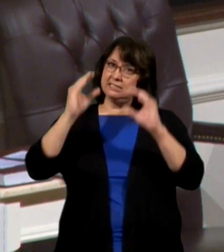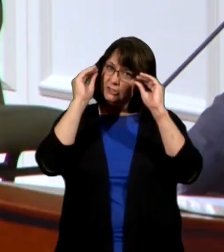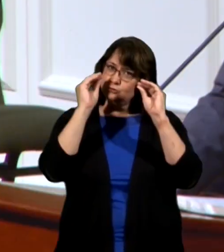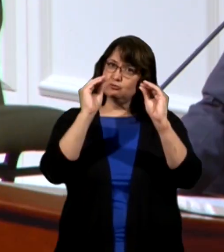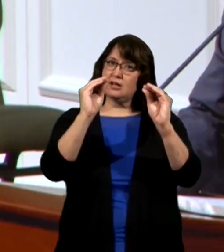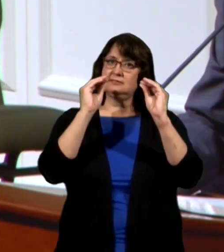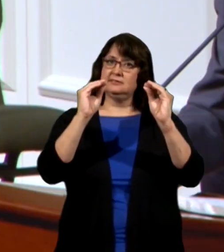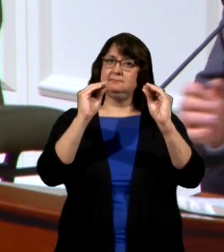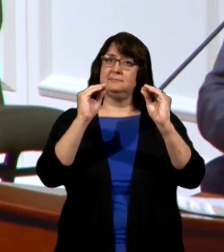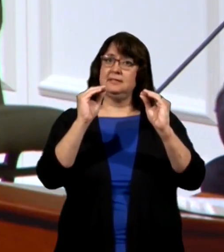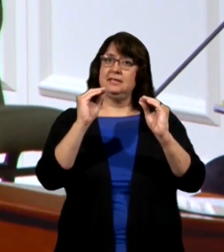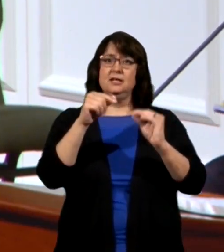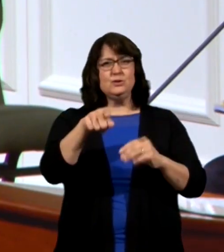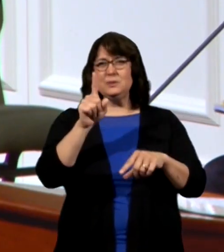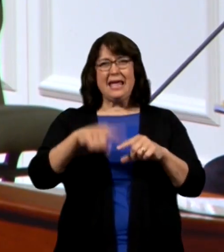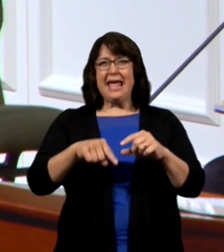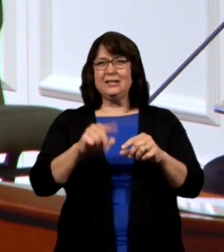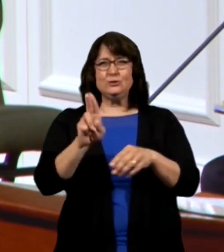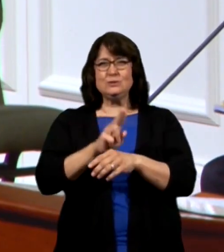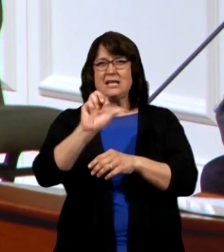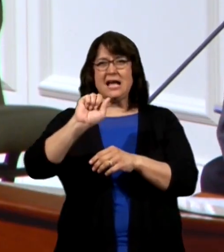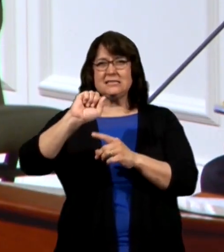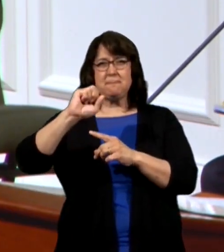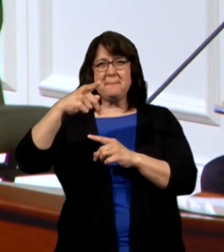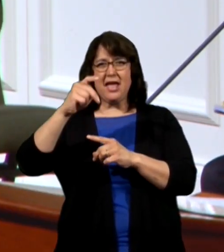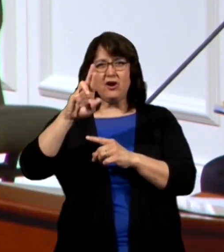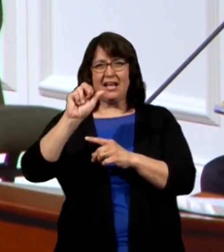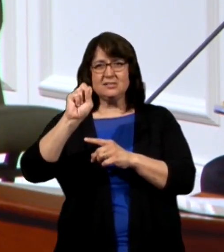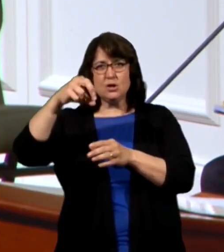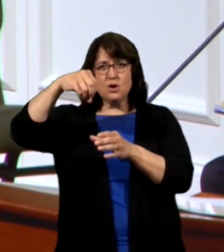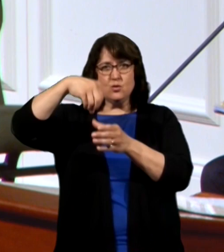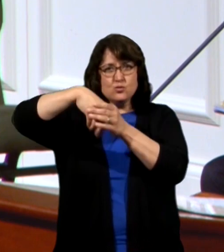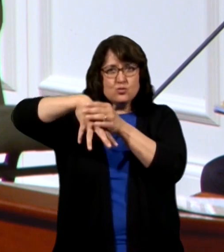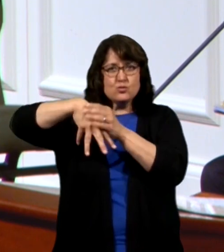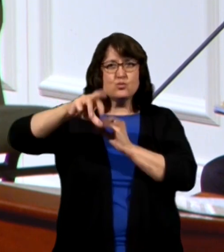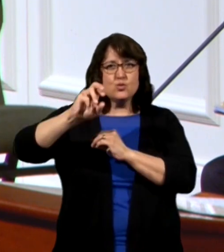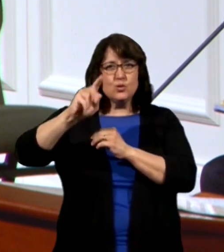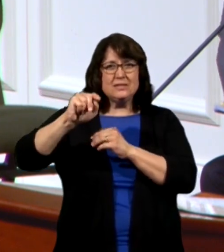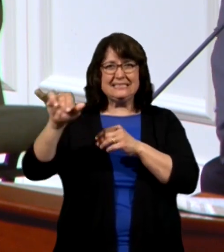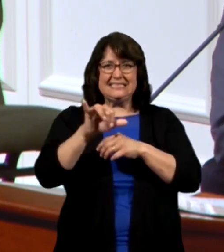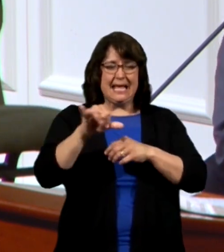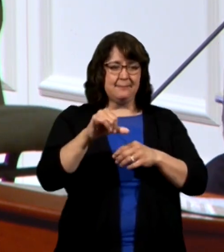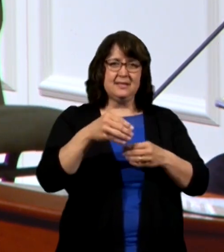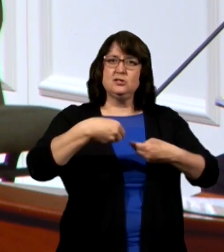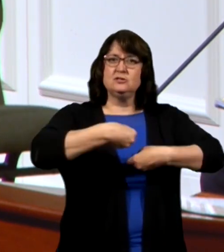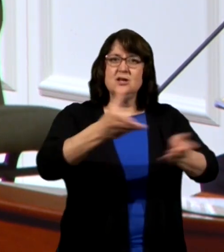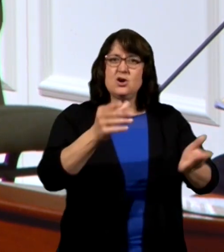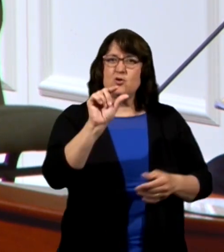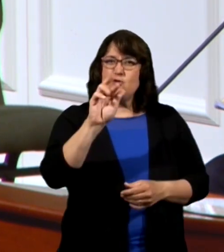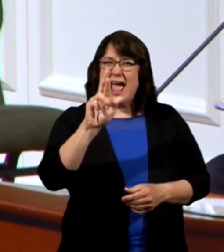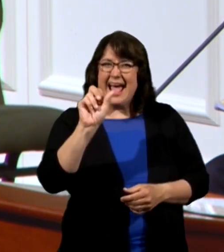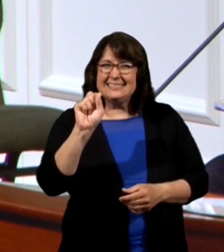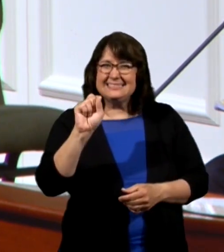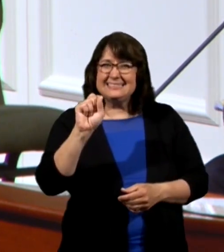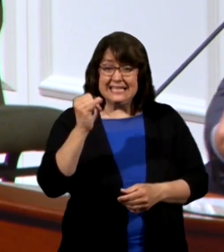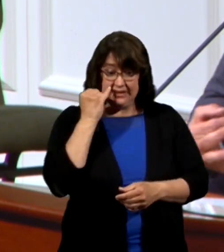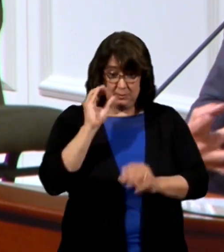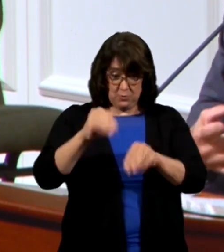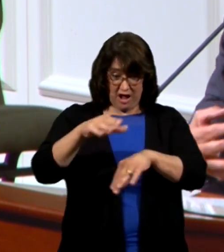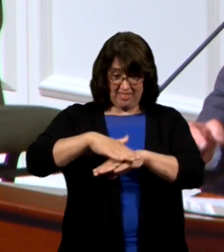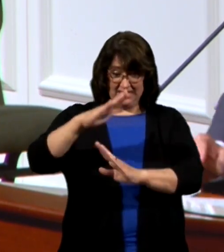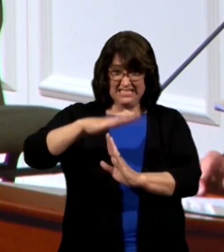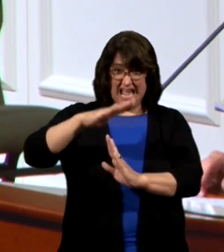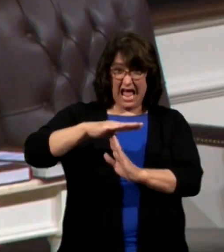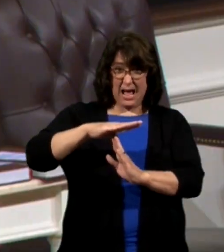instructs him you can't take an asparagus root and sow it like you do a grass seed you put an asparagus root on the top